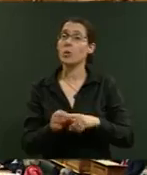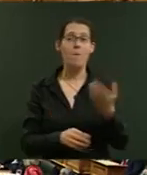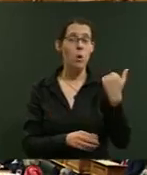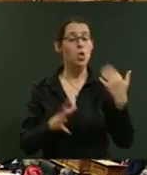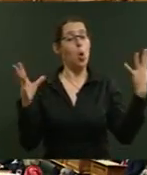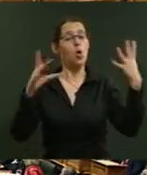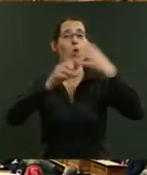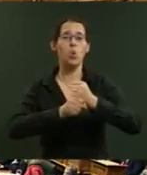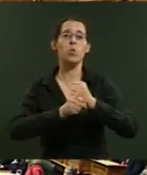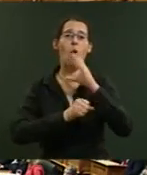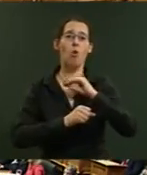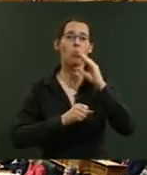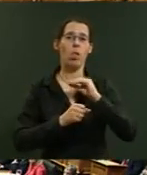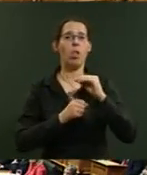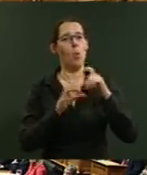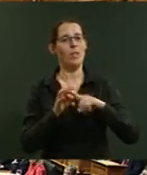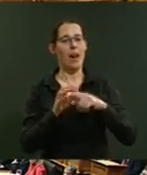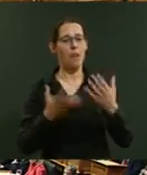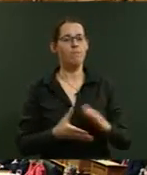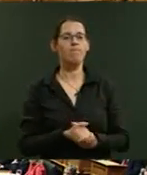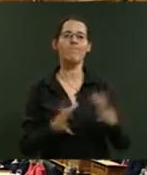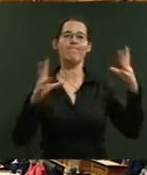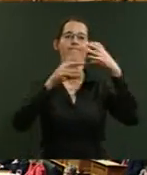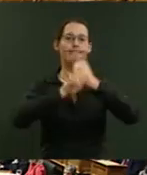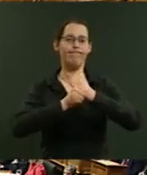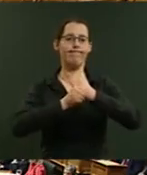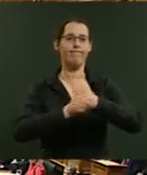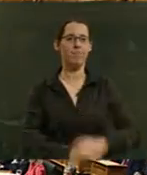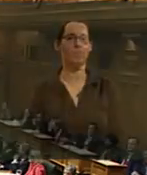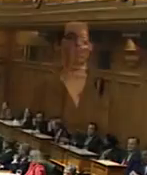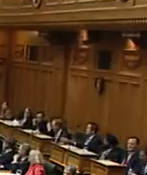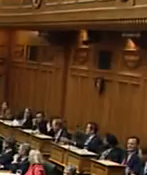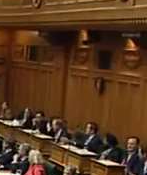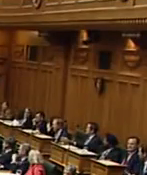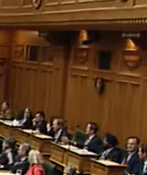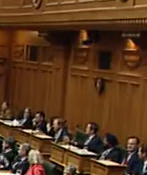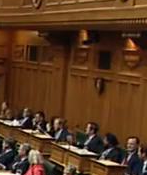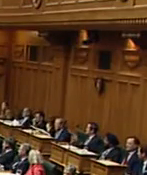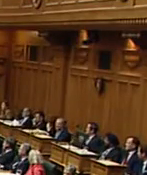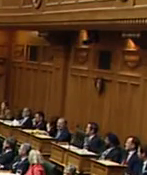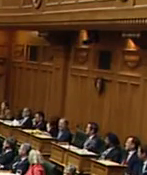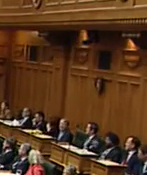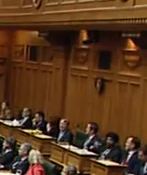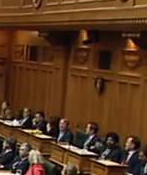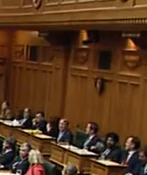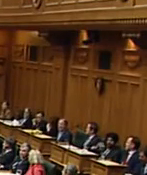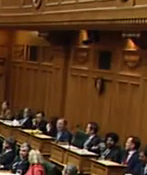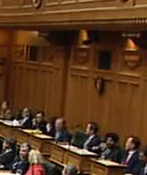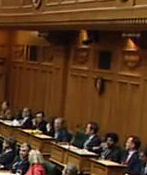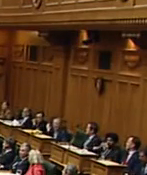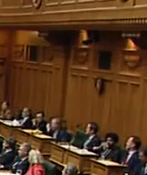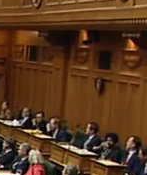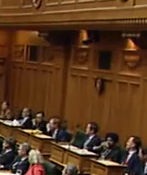concludes oral questions. That concludes oral questions. One more. One more. Sorry? No, no more. I apologise.